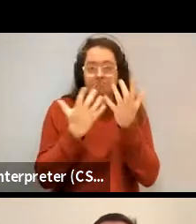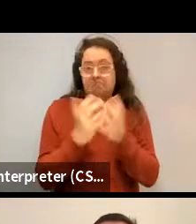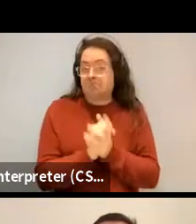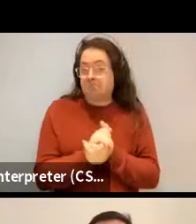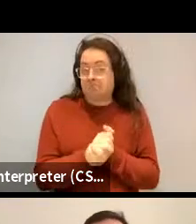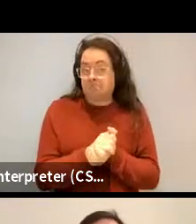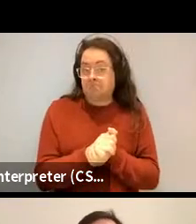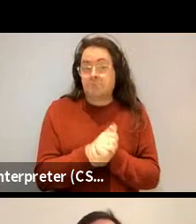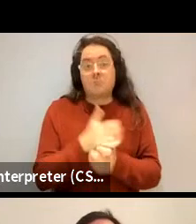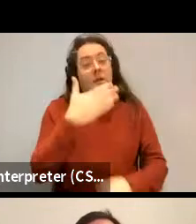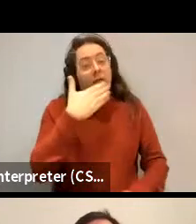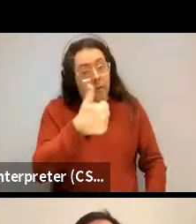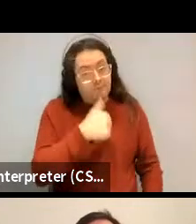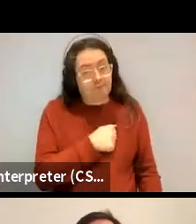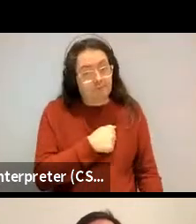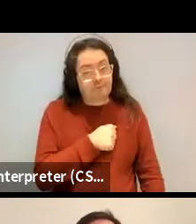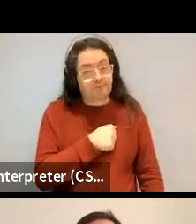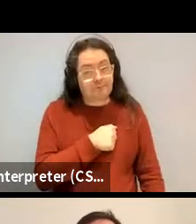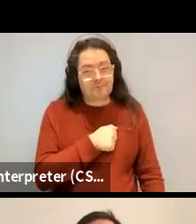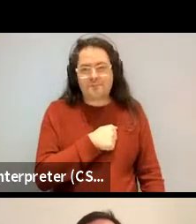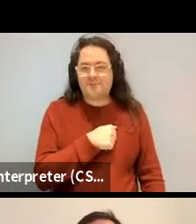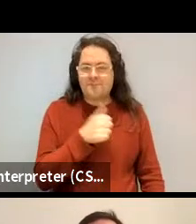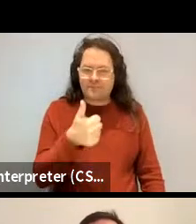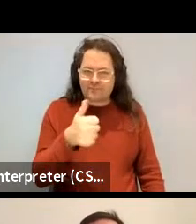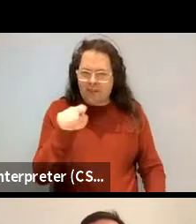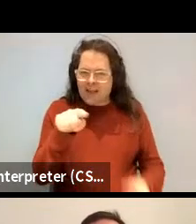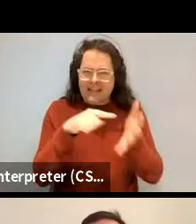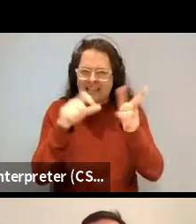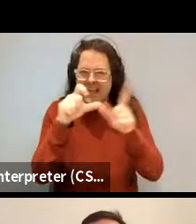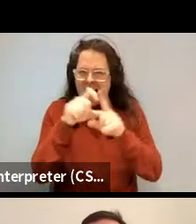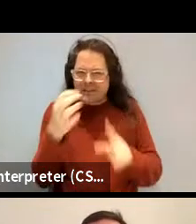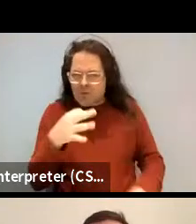Okay. Thanks. Thank you. Yes, Ted, please.